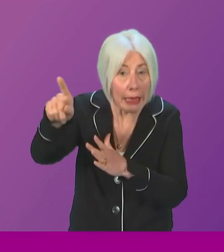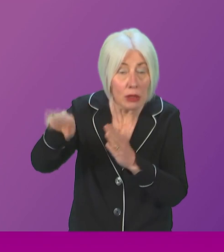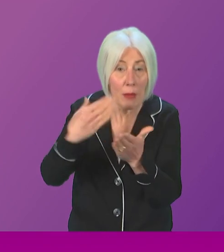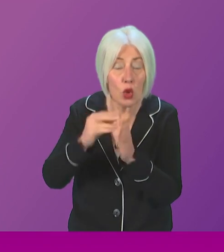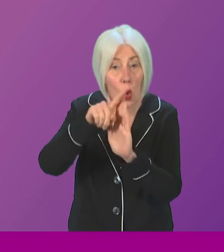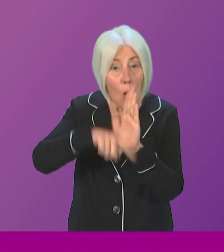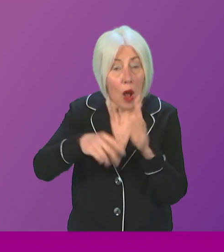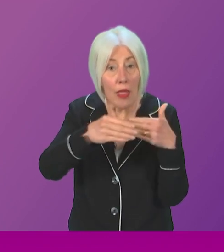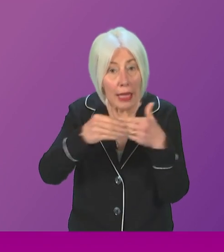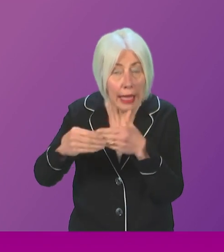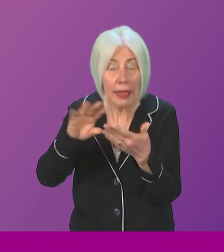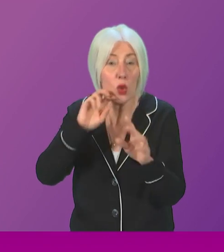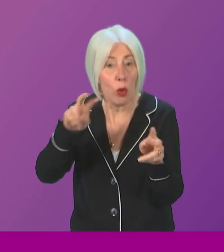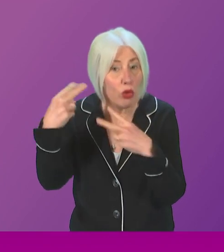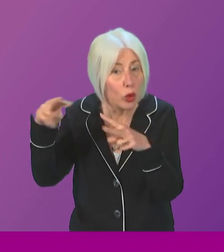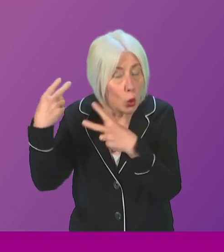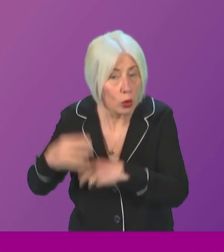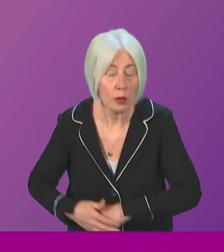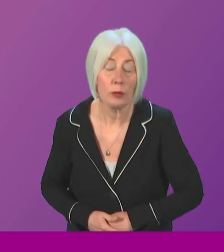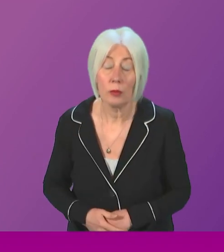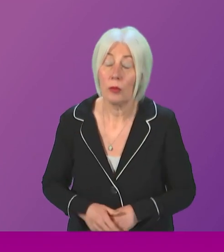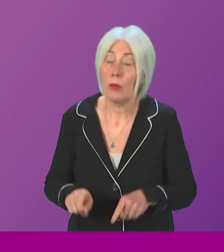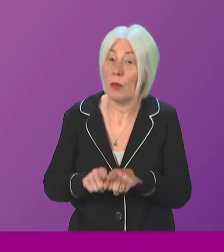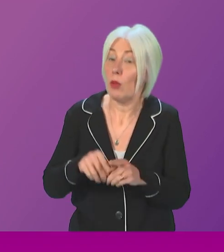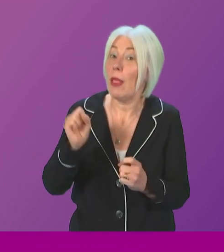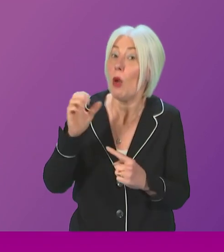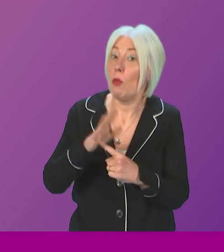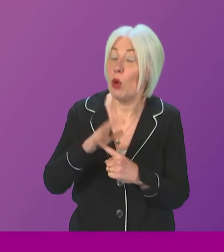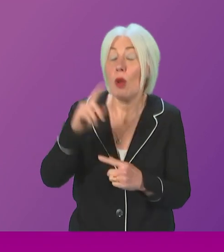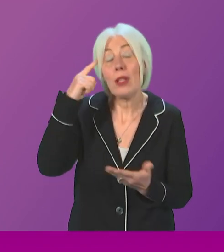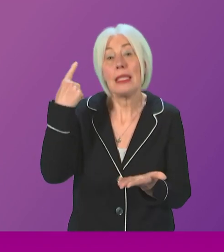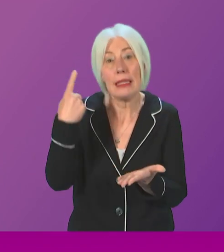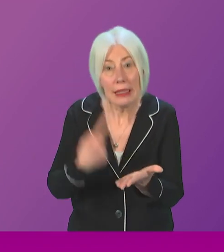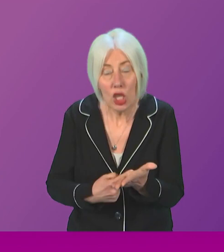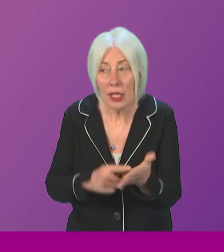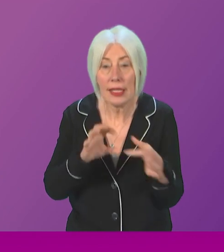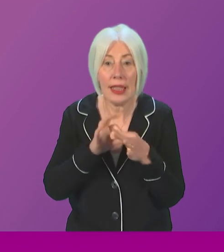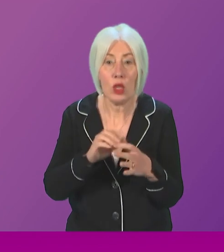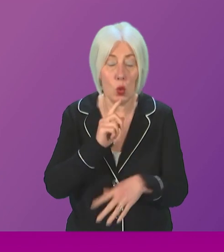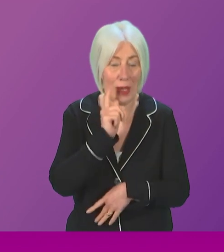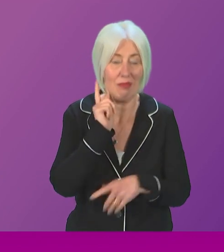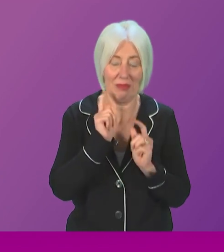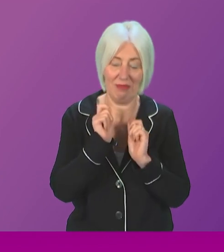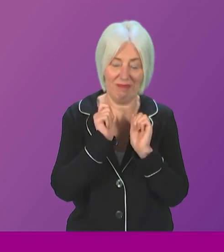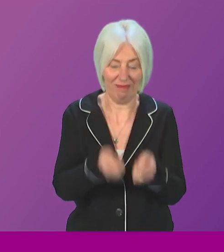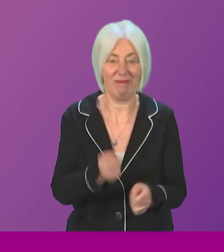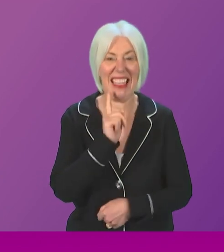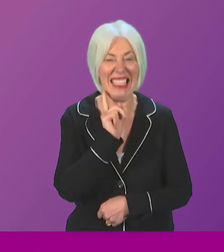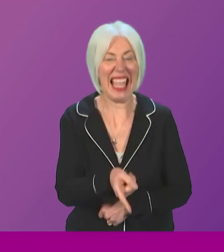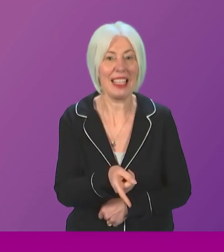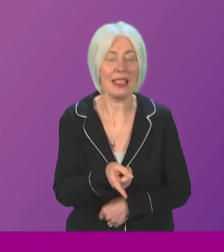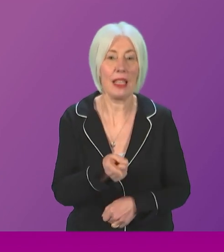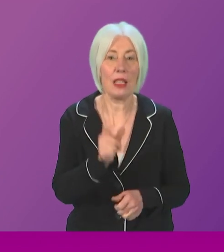published guidelines under review. But it is also important that when it comes to decisions on sentencing, not only are they rightly for the